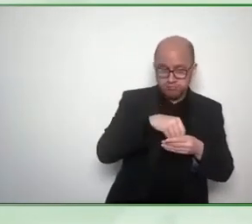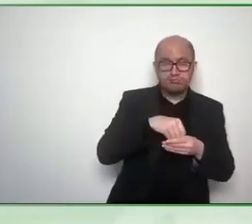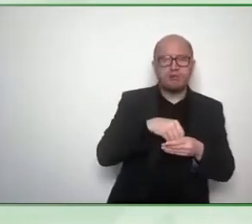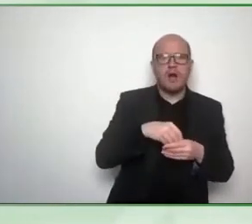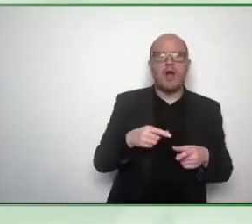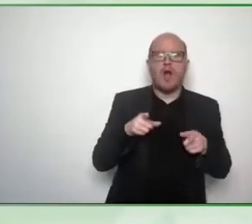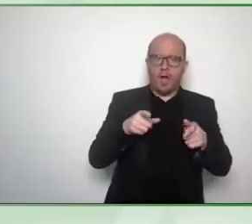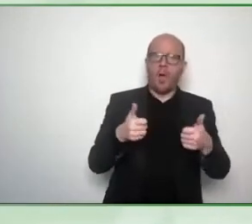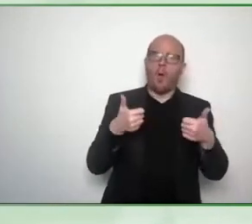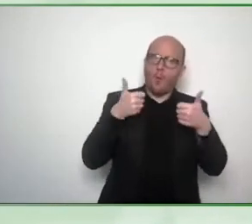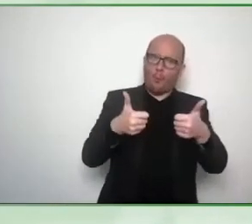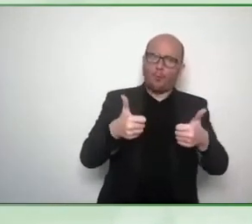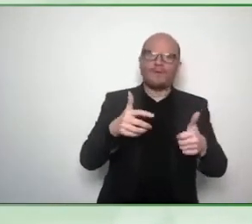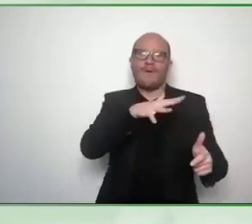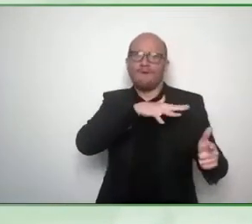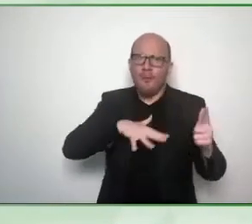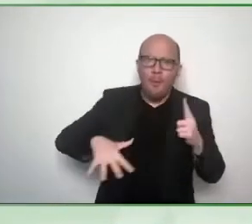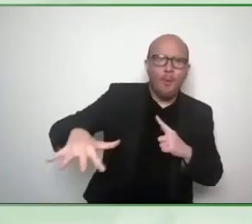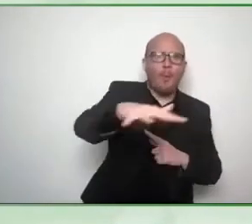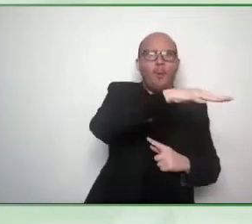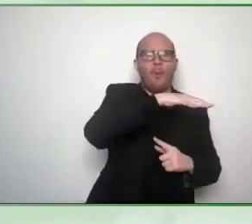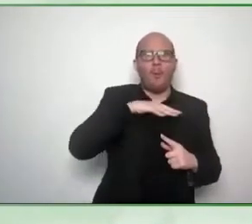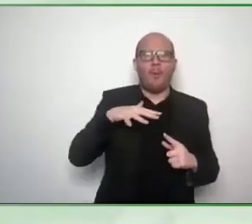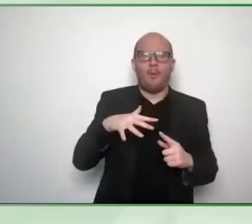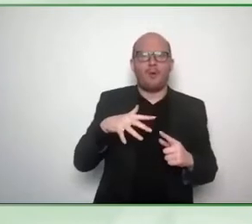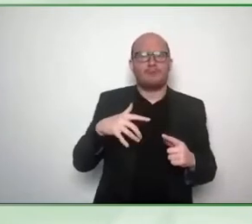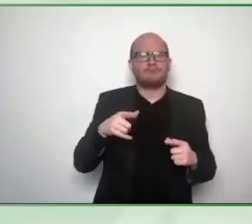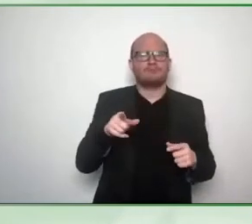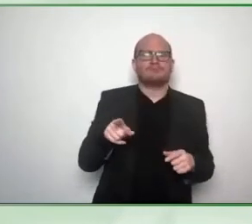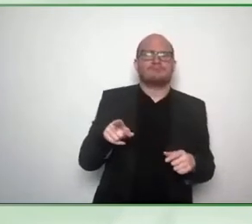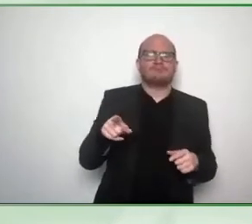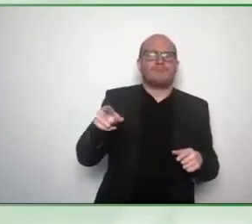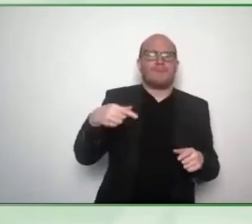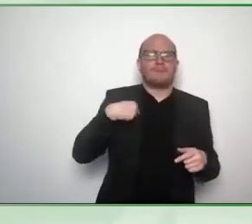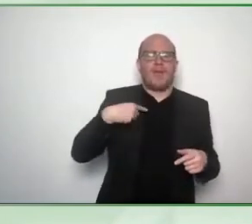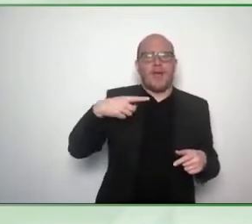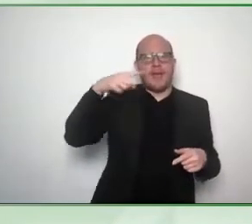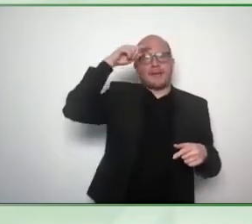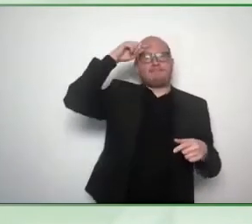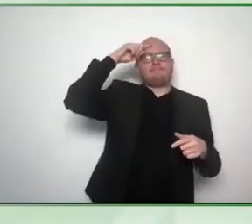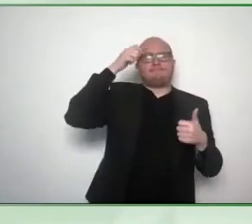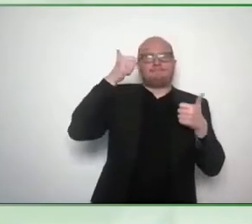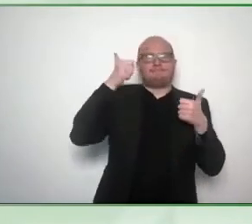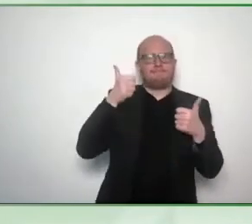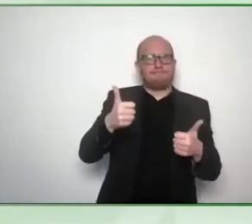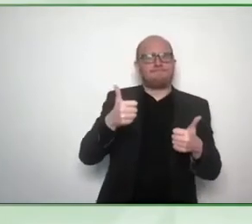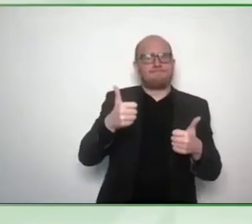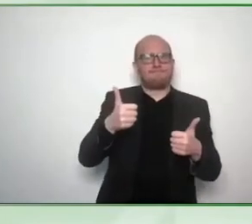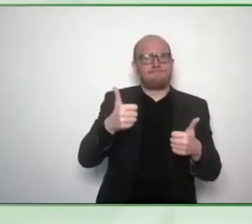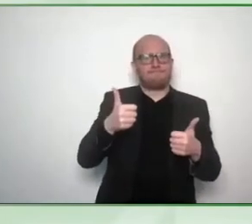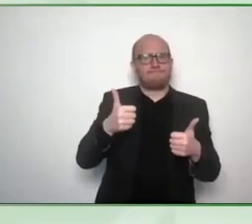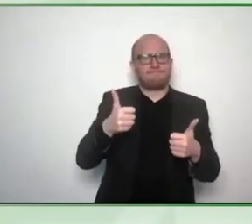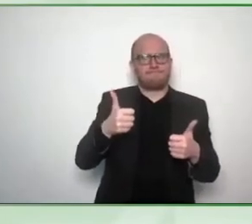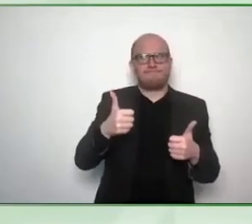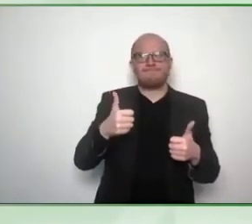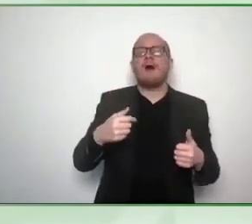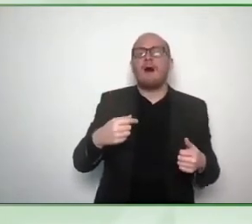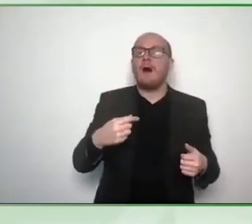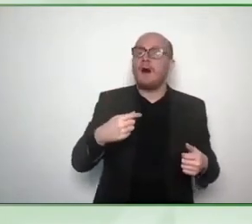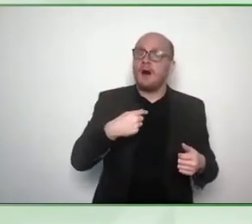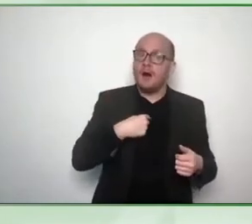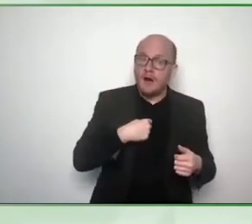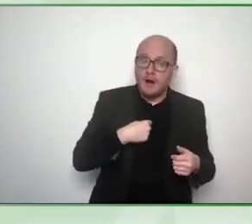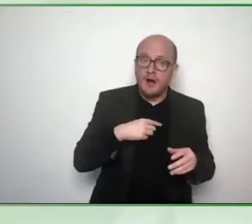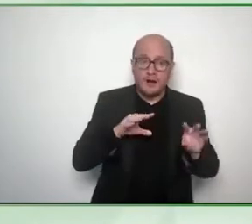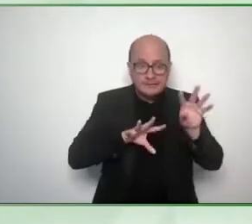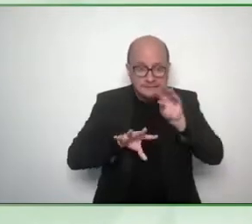it's just an inspired way of thinking about it uh we work a lot with what's called user centered design and all that means is basically